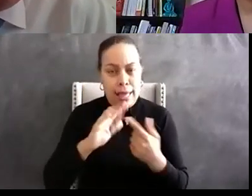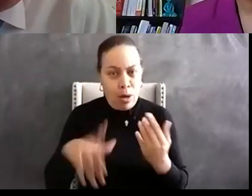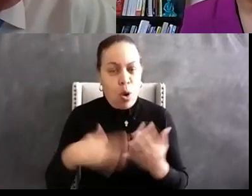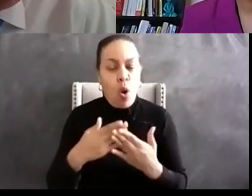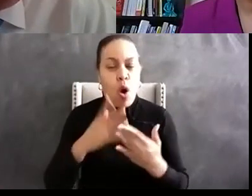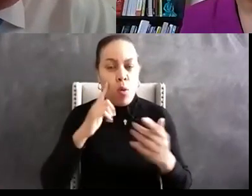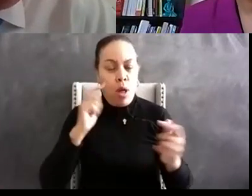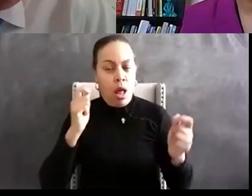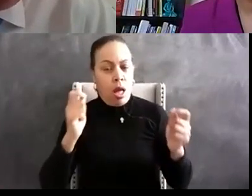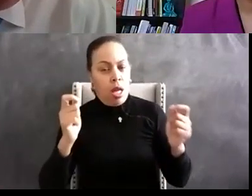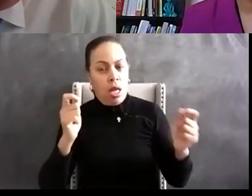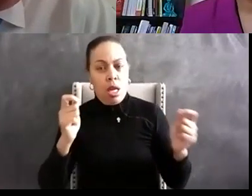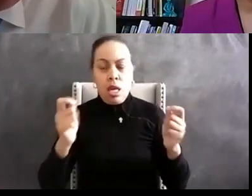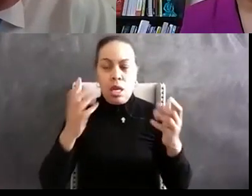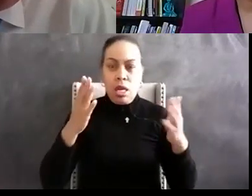systems